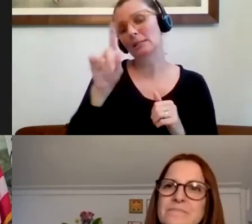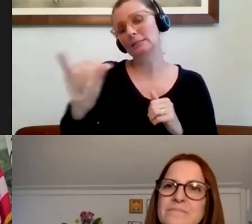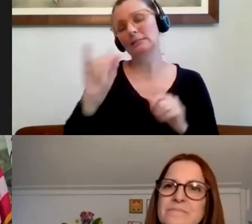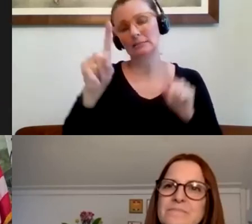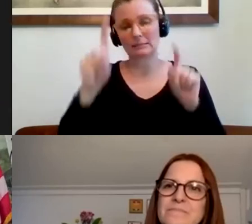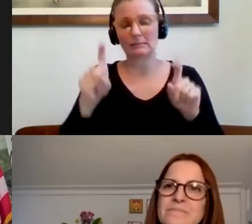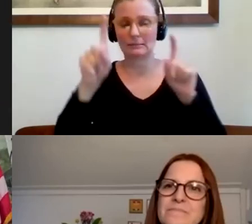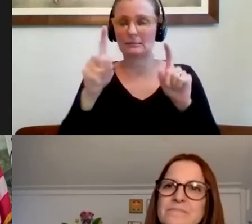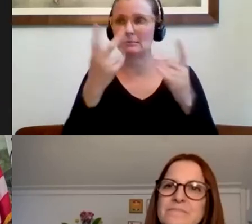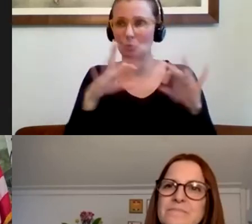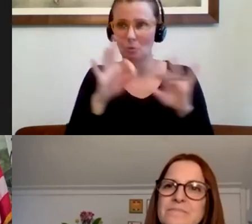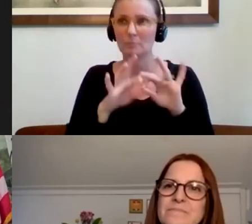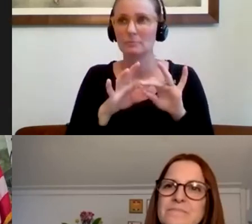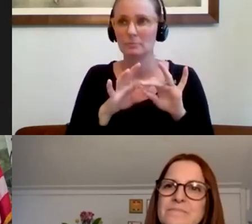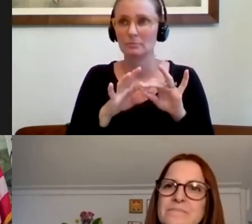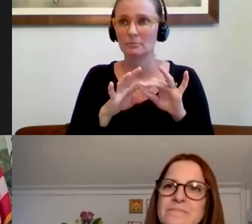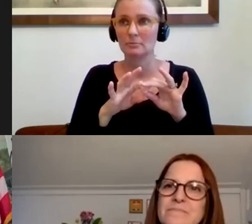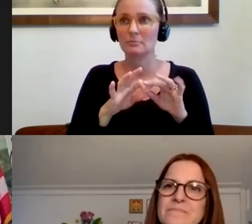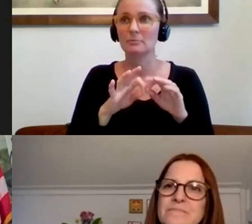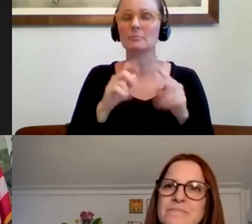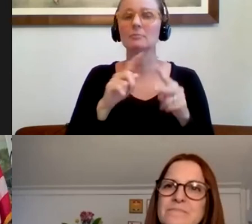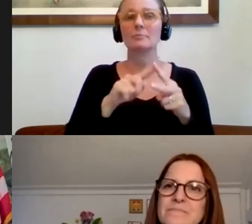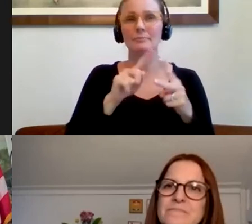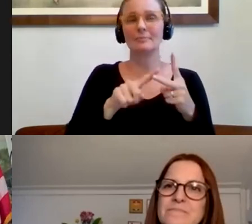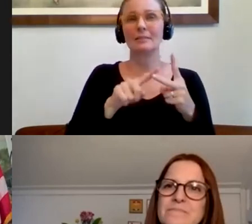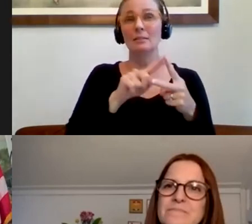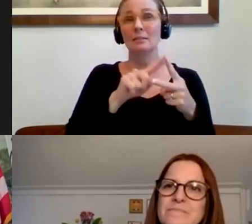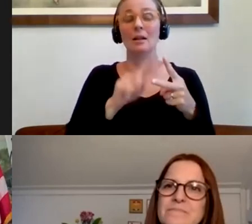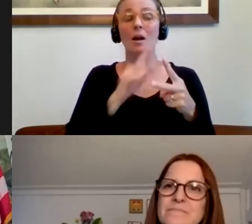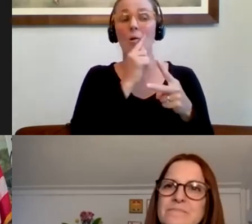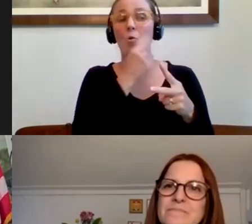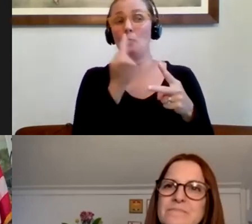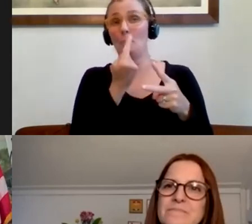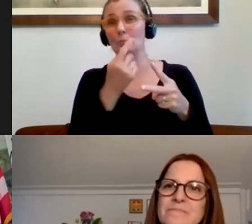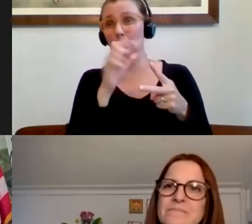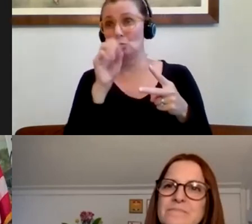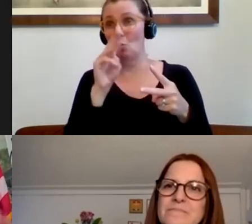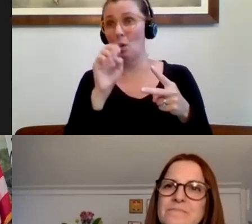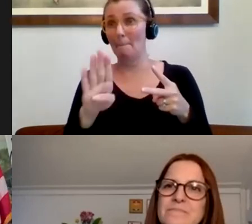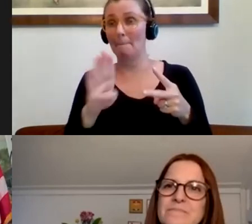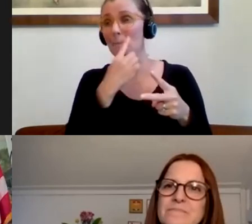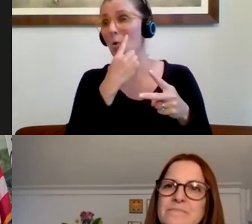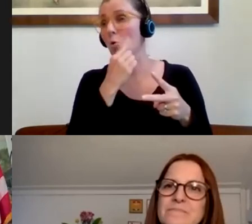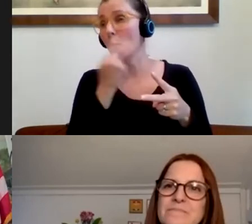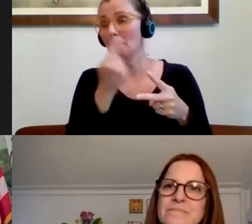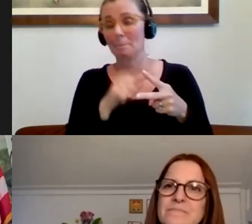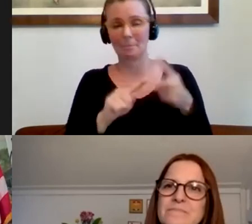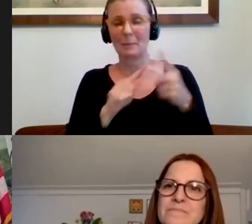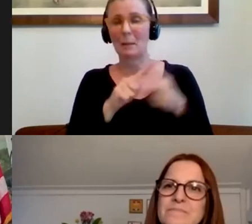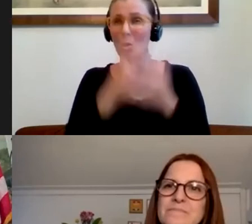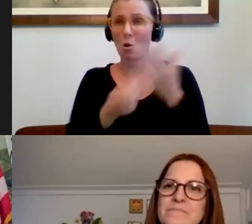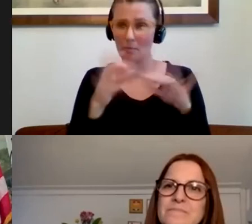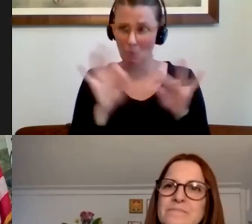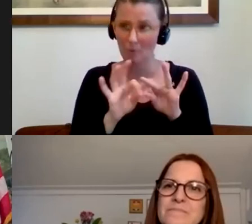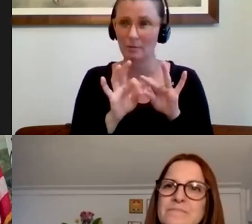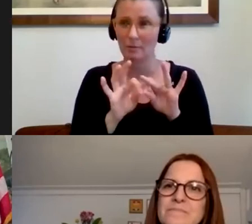testing, but not on their own, uh, for us to stand the spread of this disease, for us